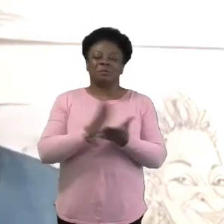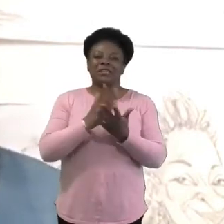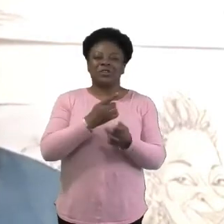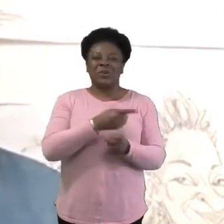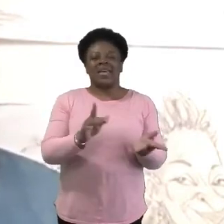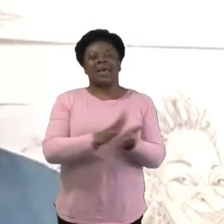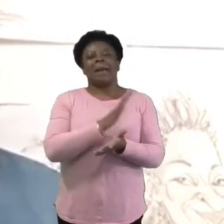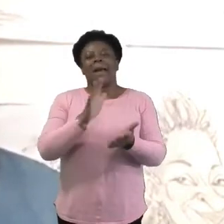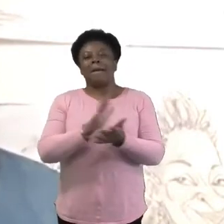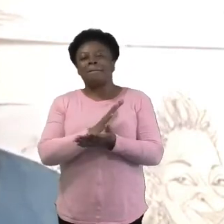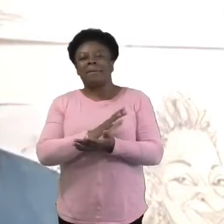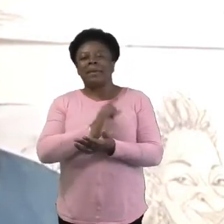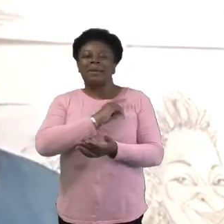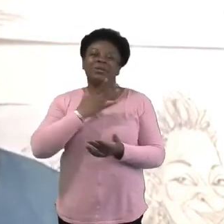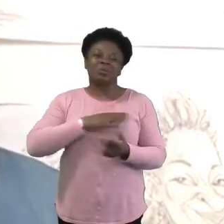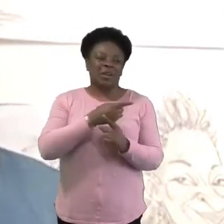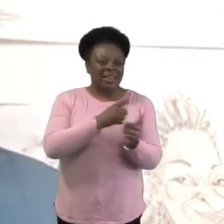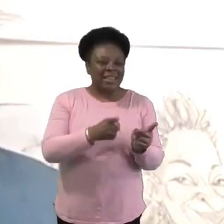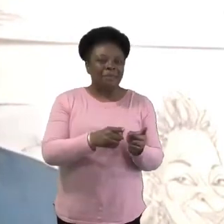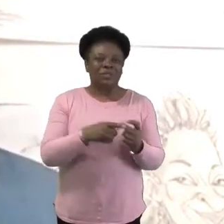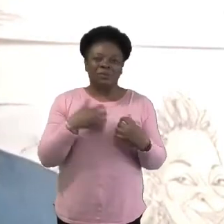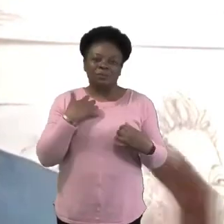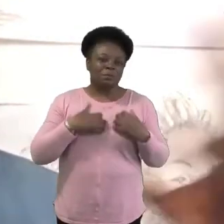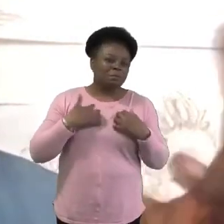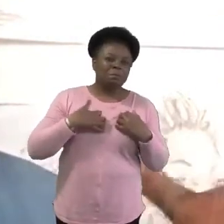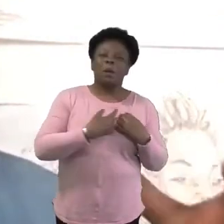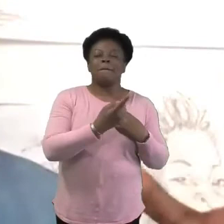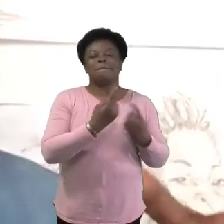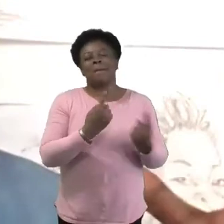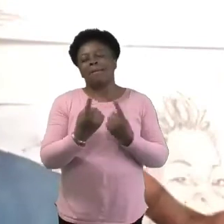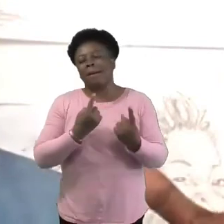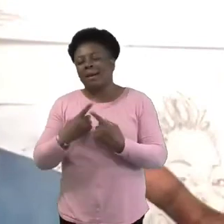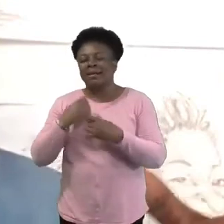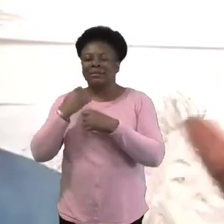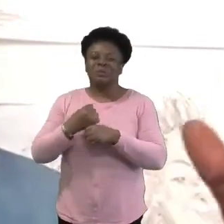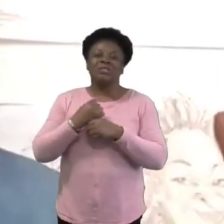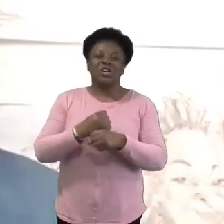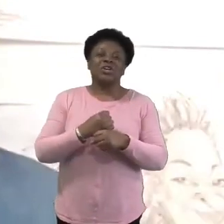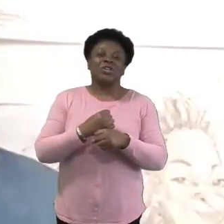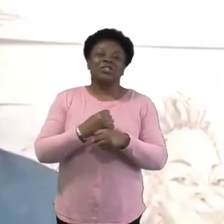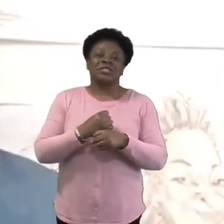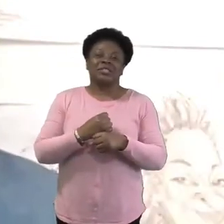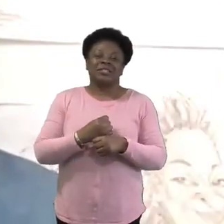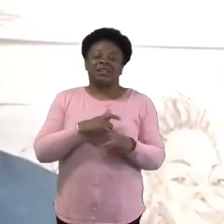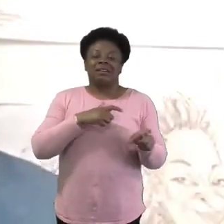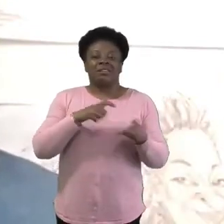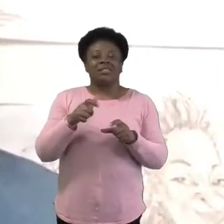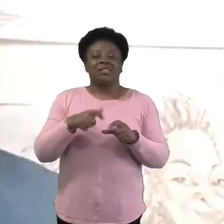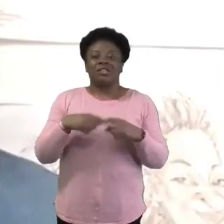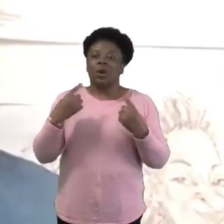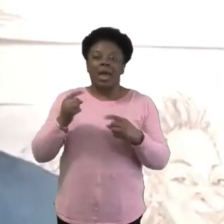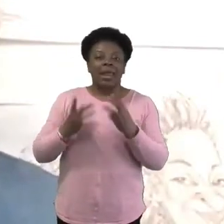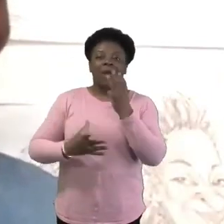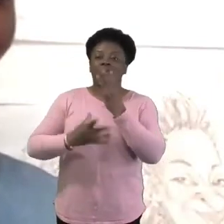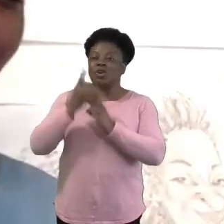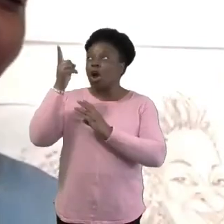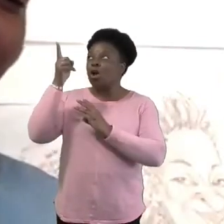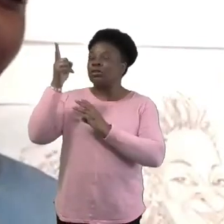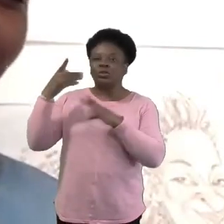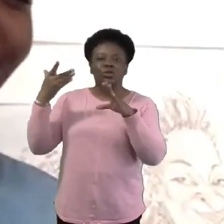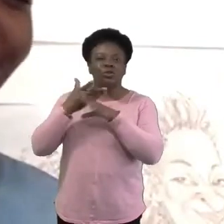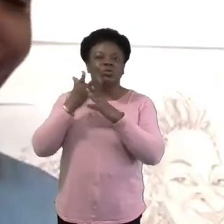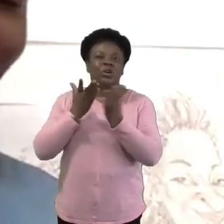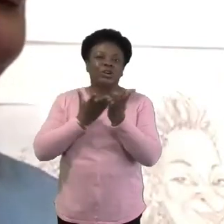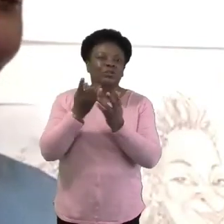wanting to come back to church, um, continue to let, let God just use you completely and